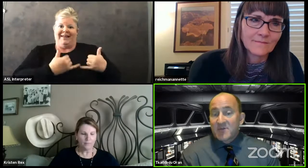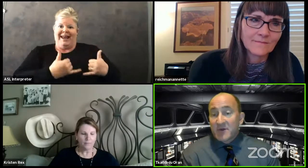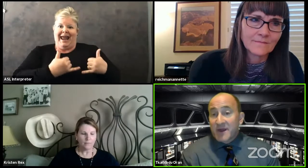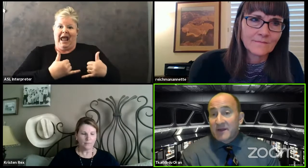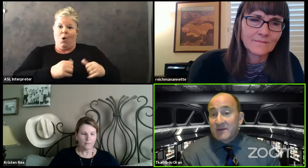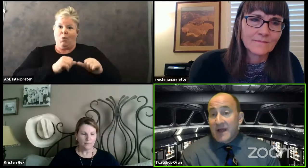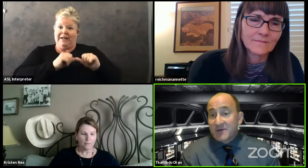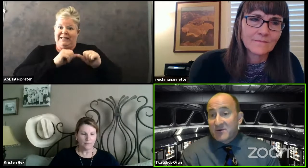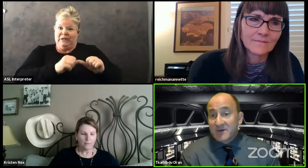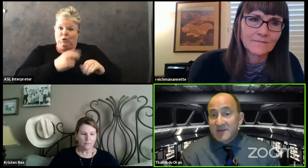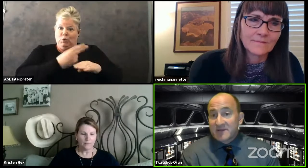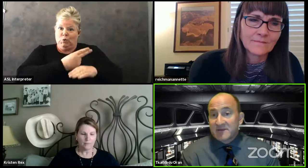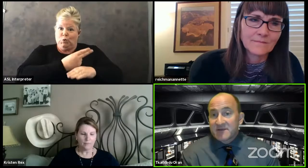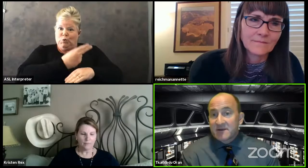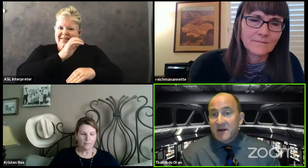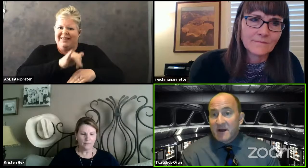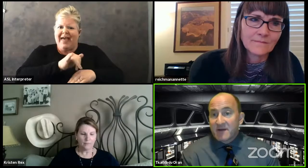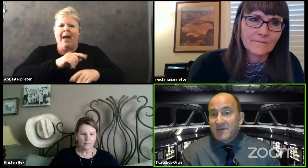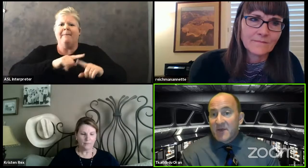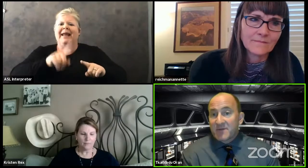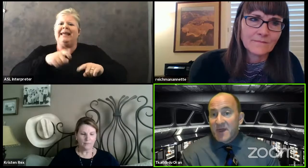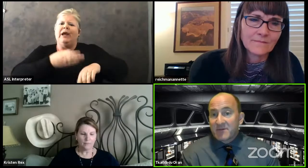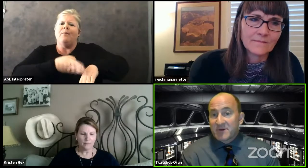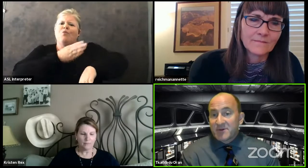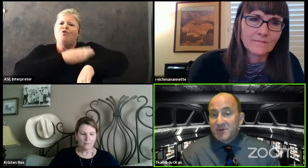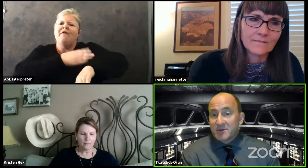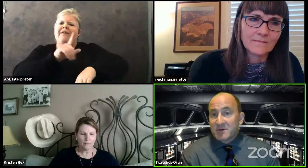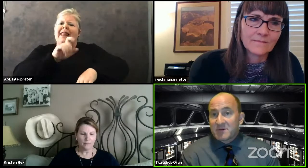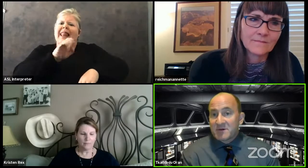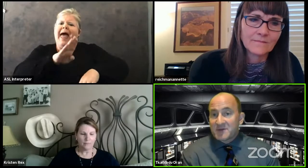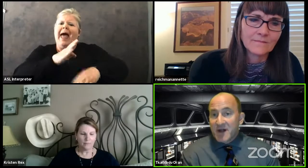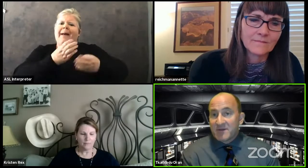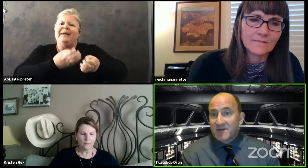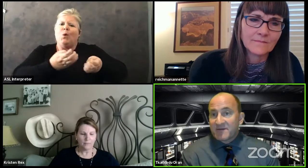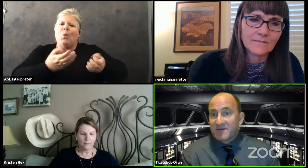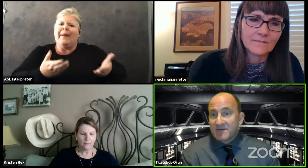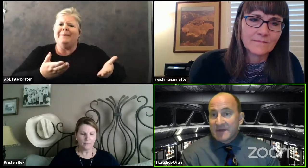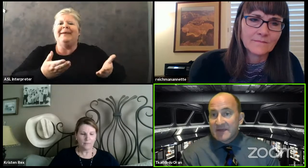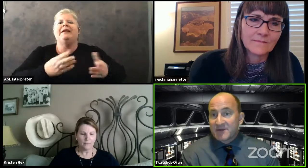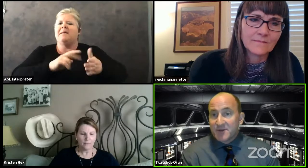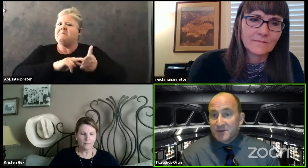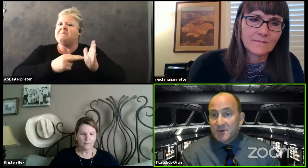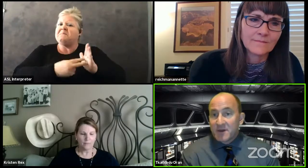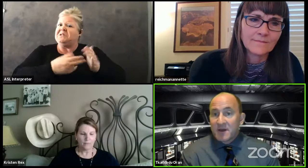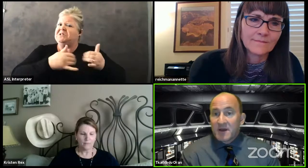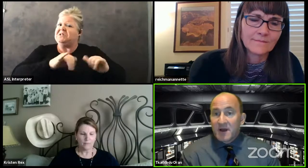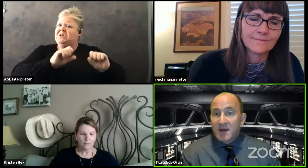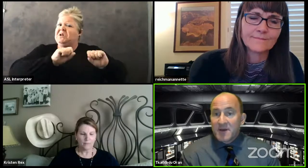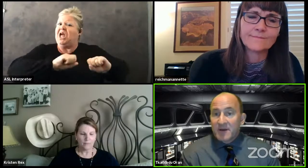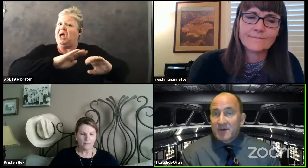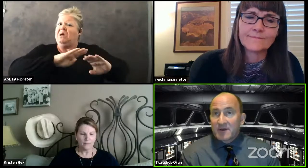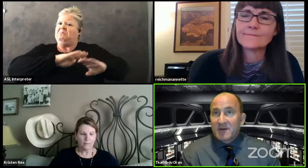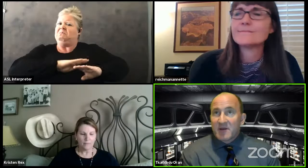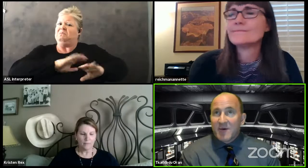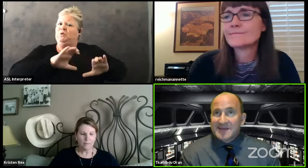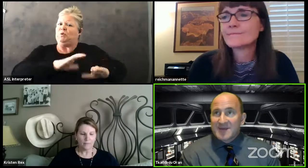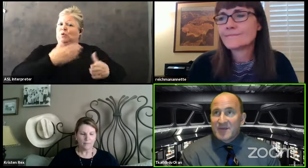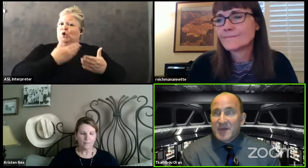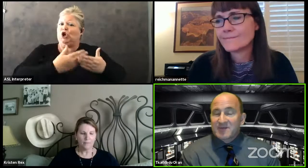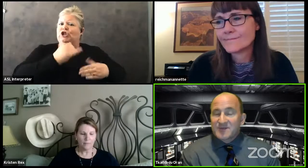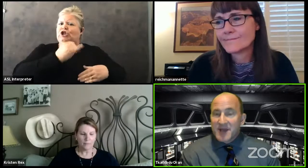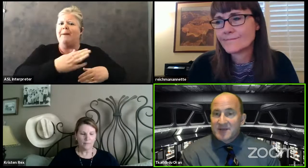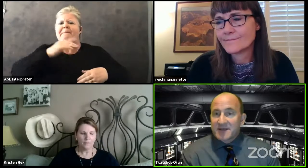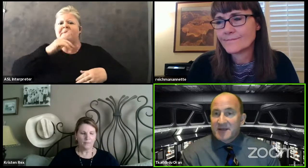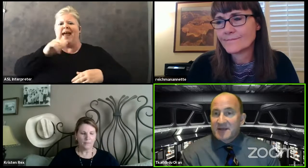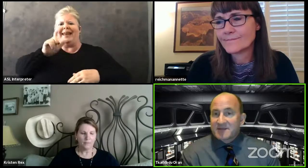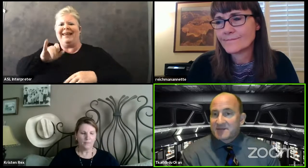just upgraded lab equipment uh that they would be able to do the job that they feel they need to do uh none of the it wasn't